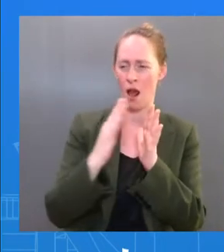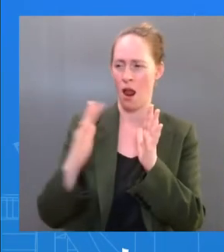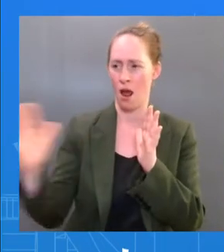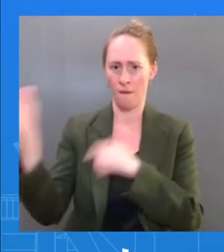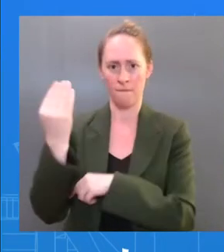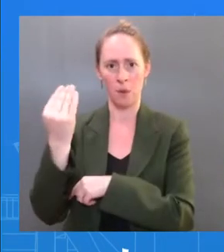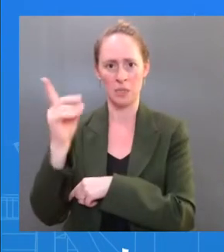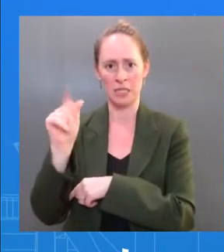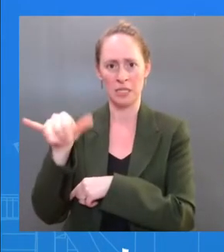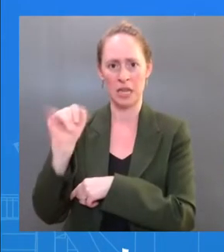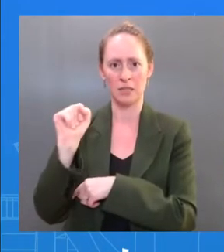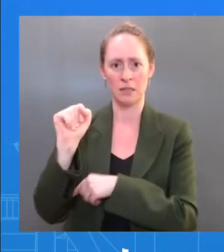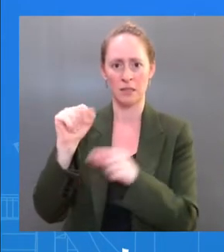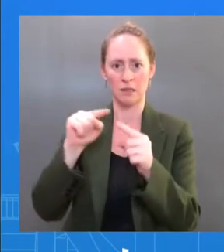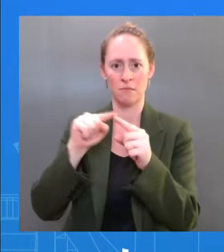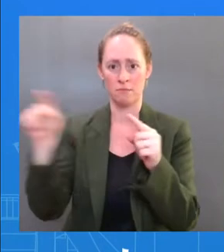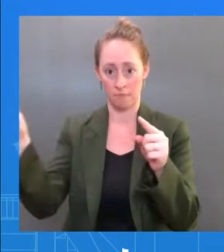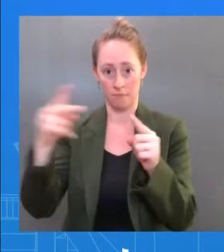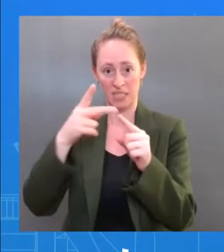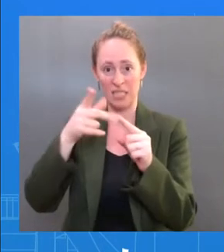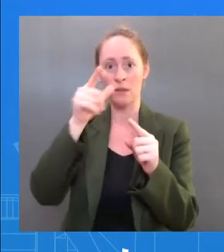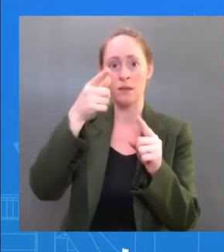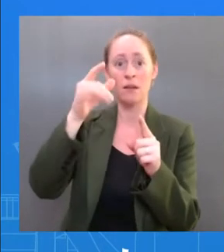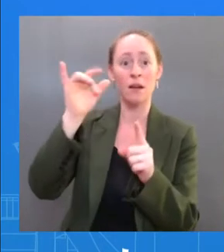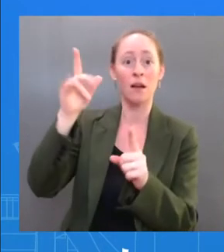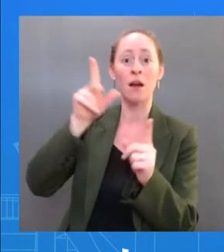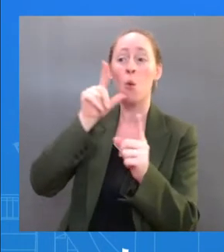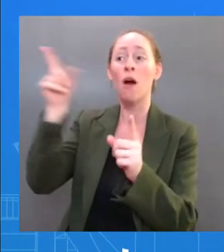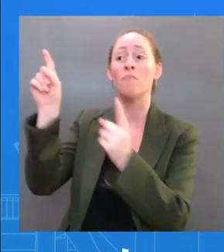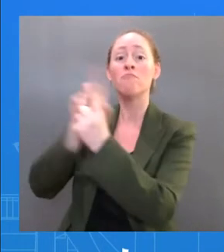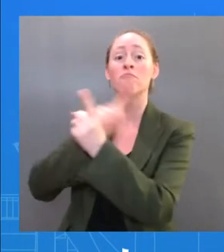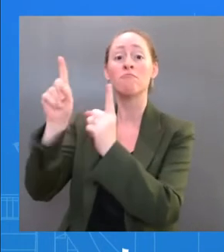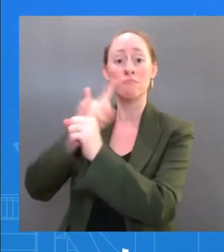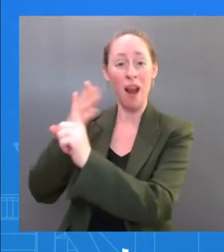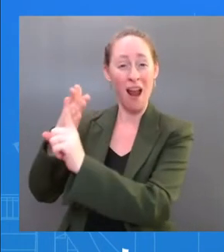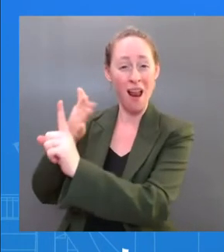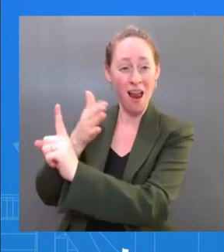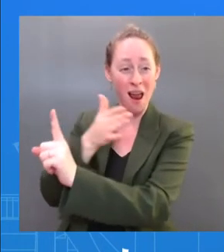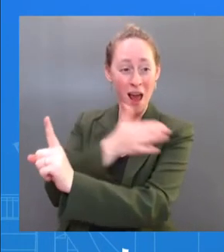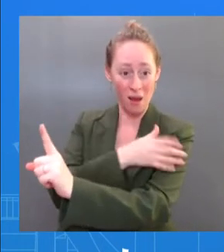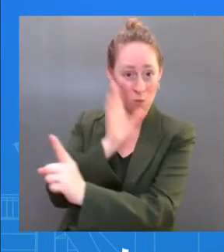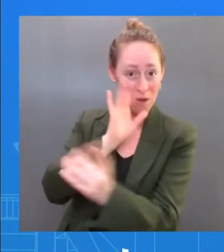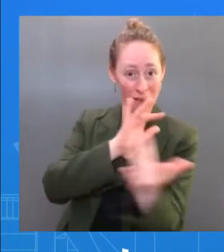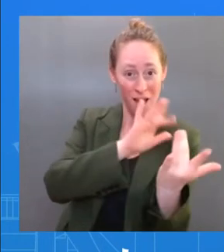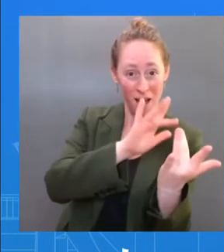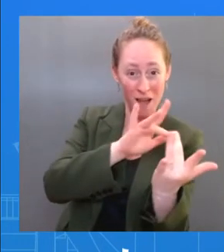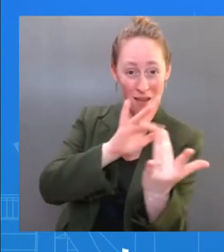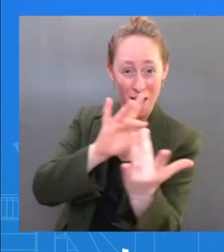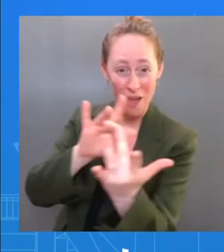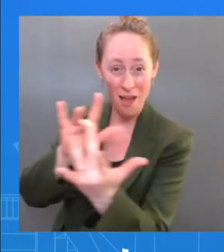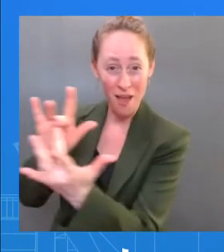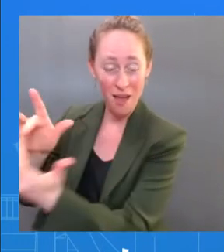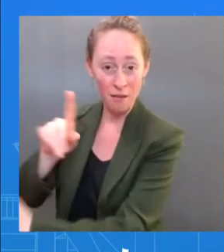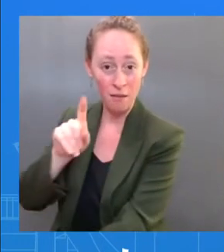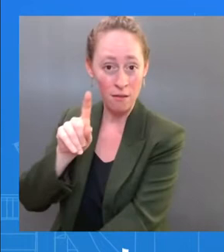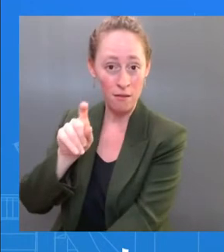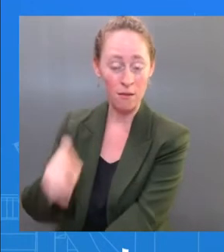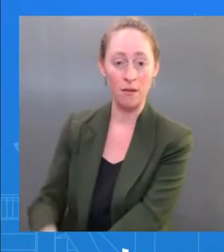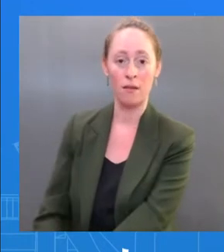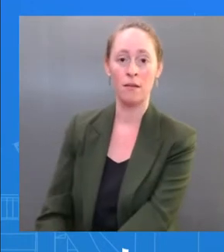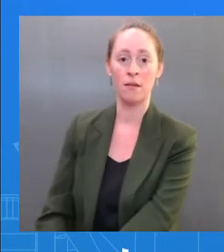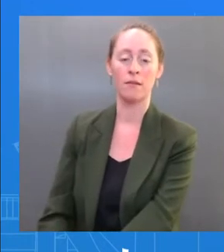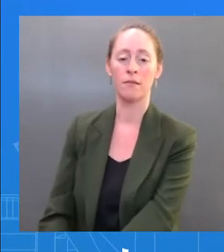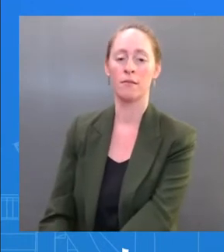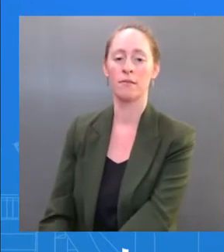CDC has very clear protocols on this in terms of when people are contagious pre-symptoms. The White House